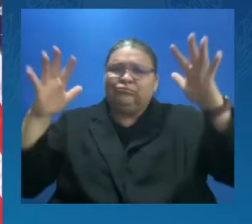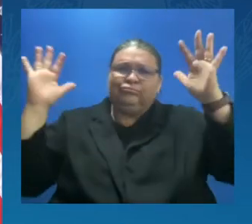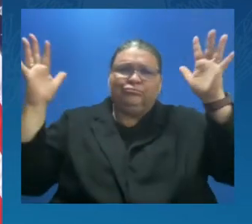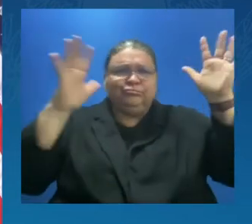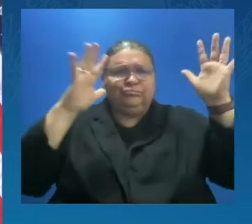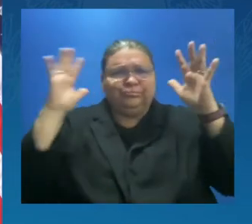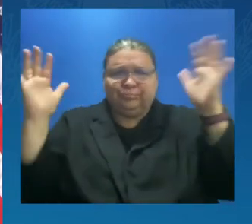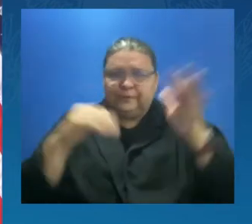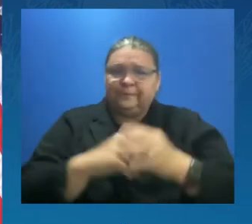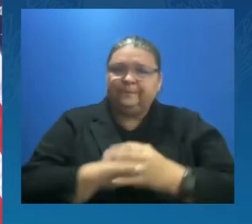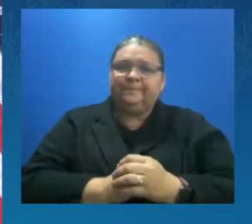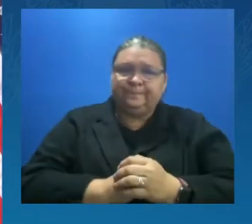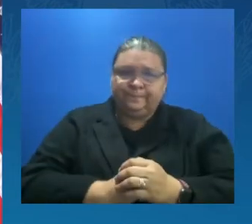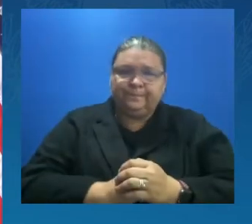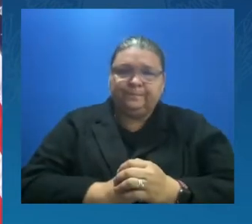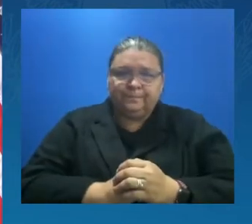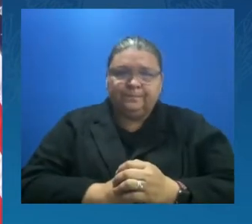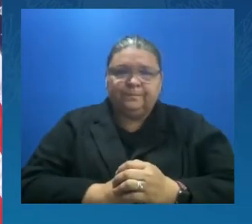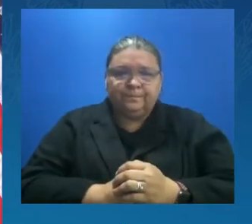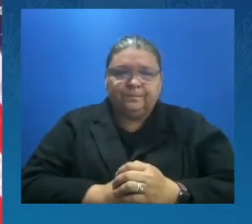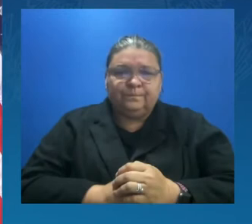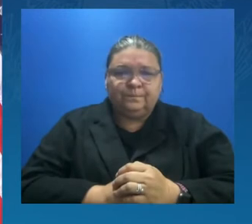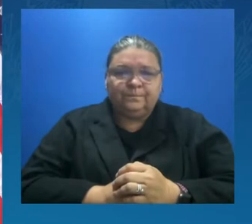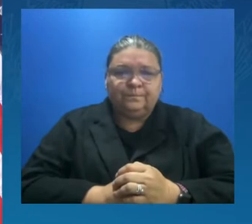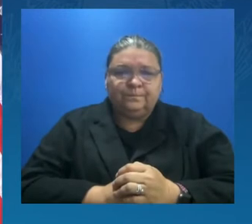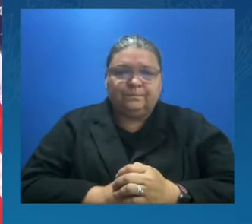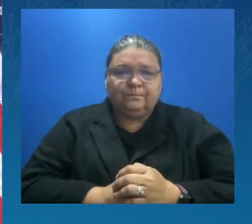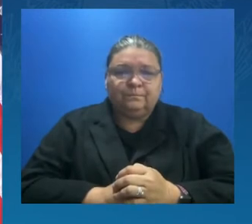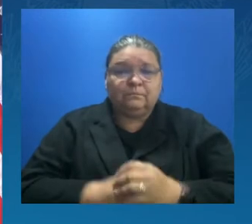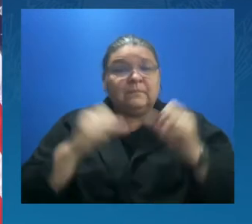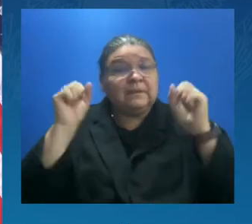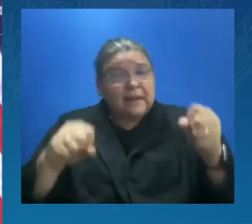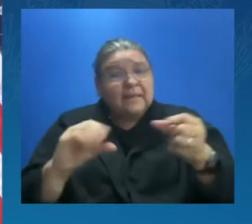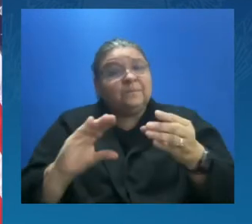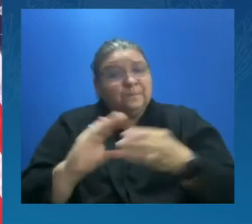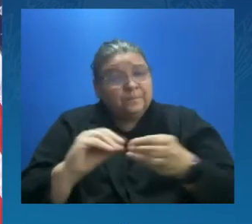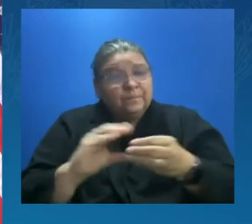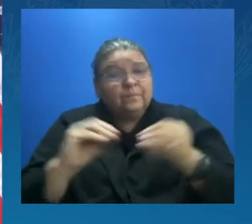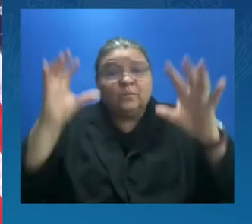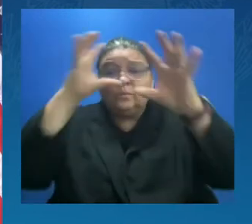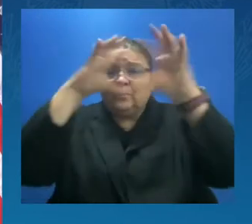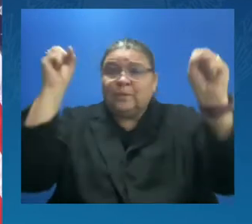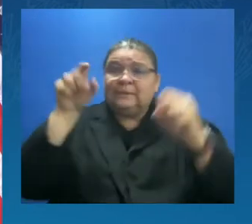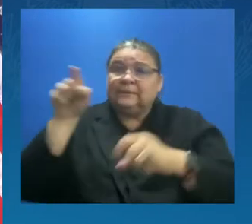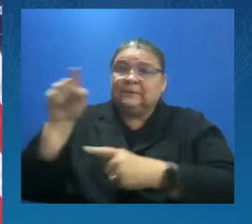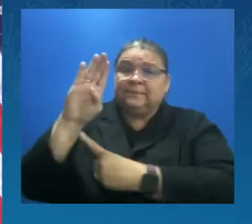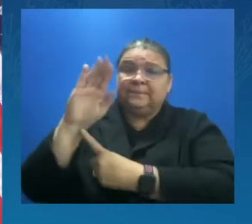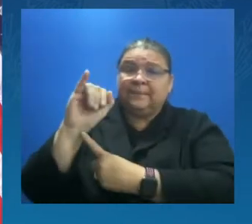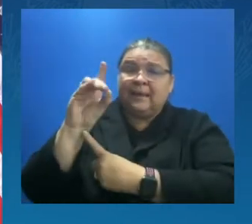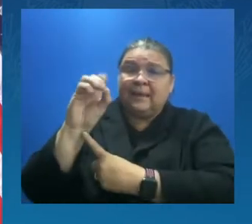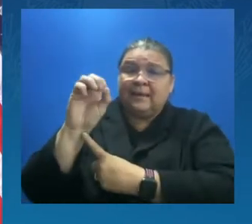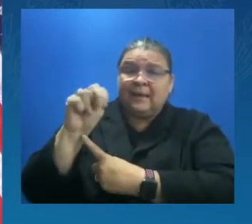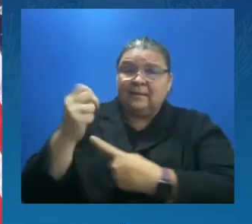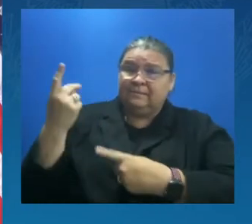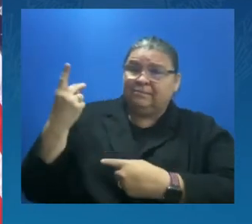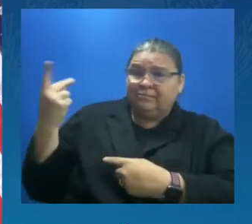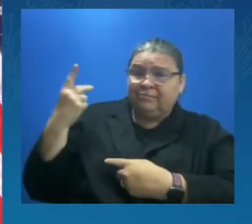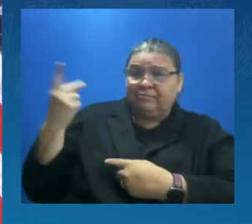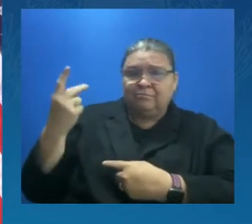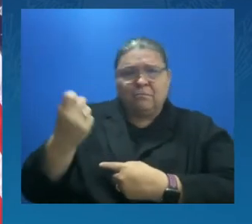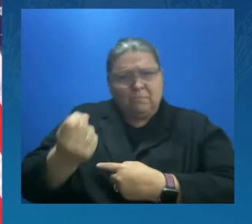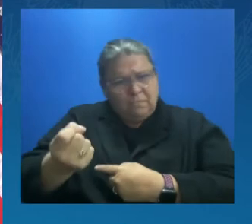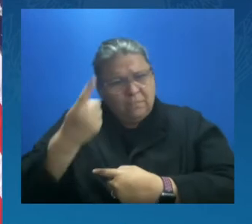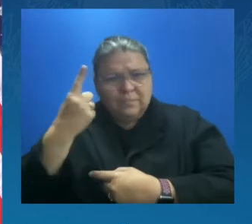And I — and I can tell you, President Joe Biden and I, we understand that when disaster strikes anywhere, in America,